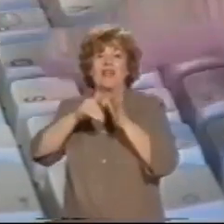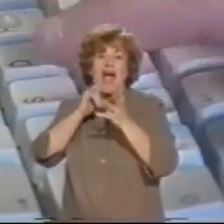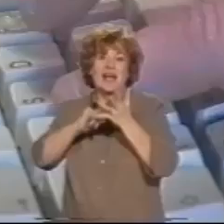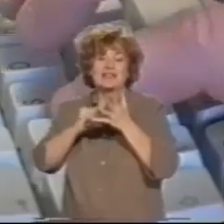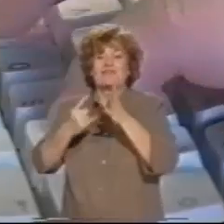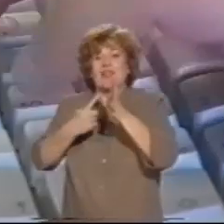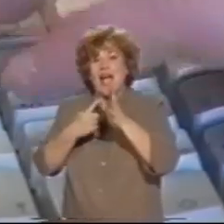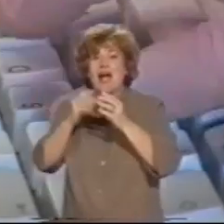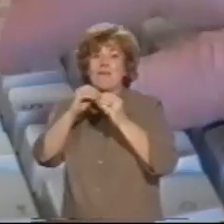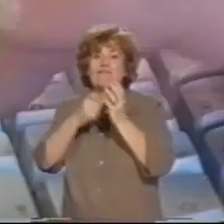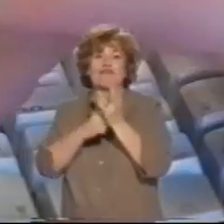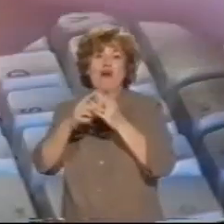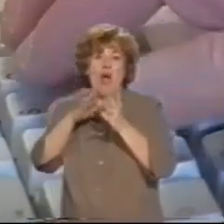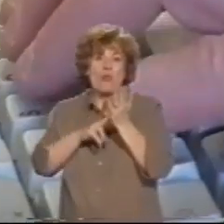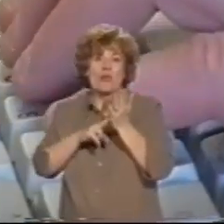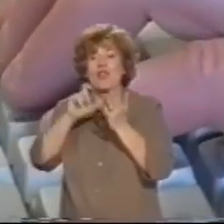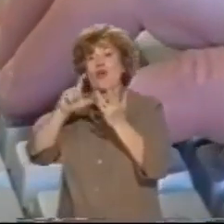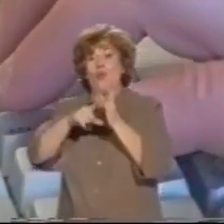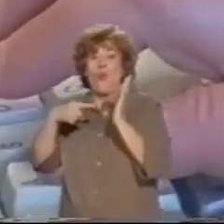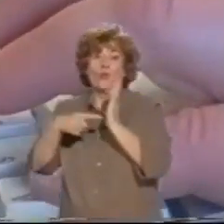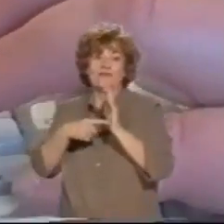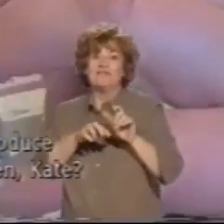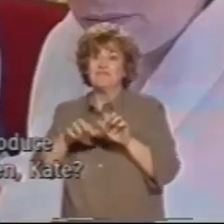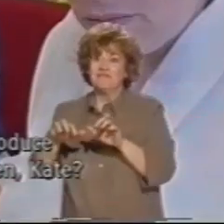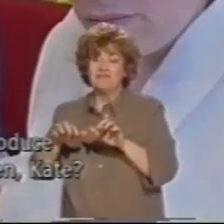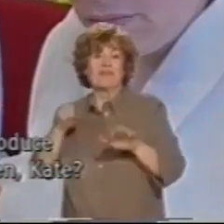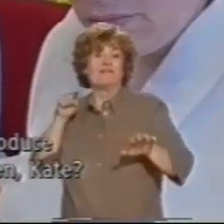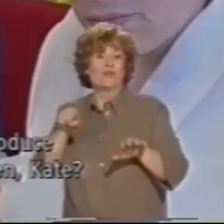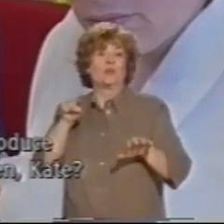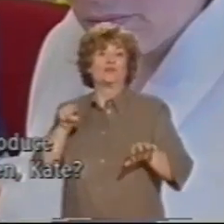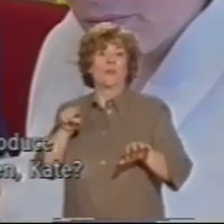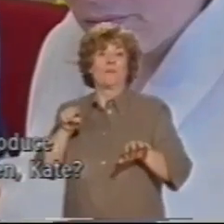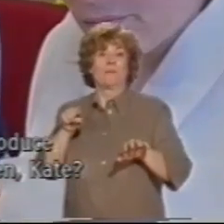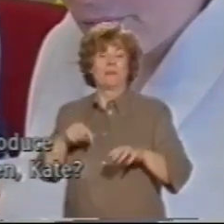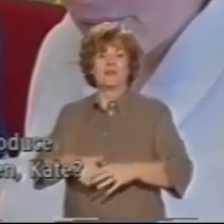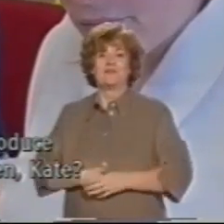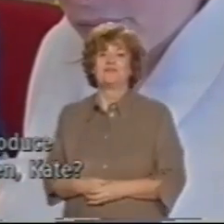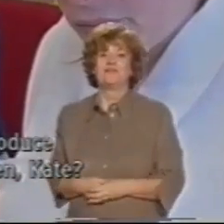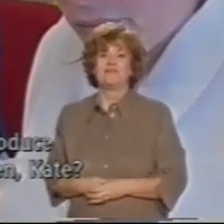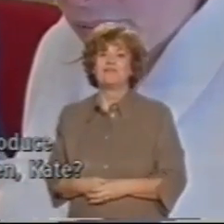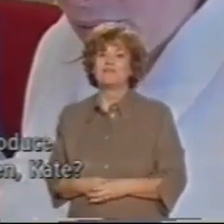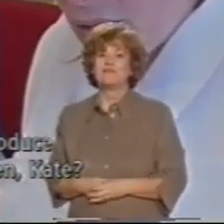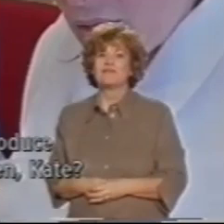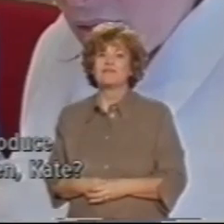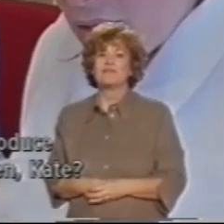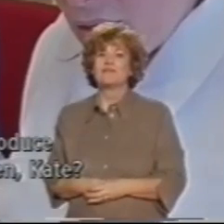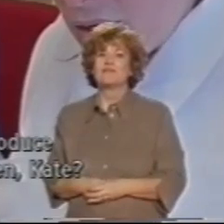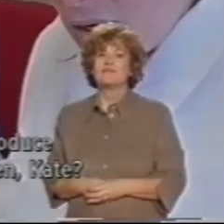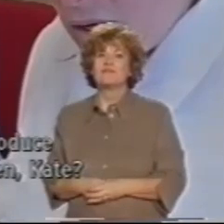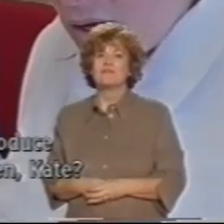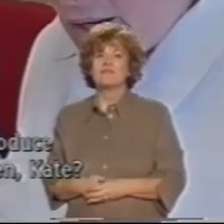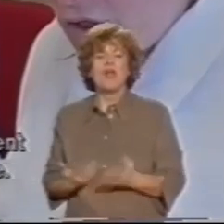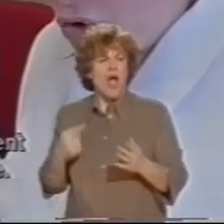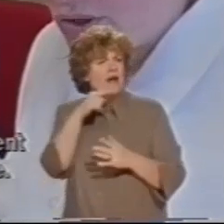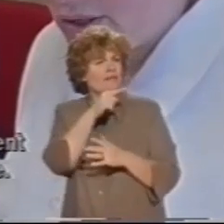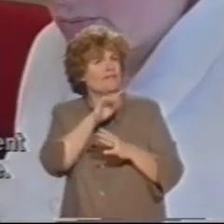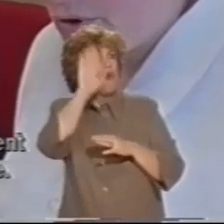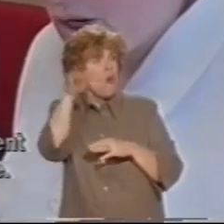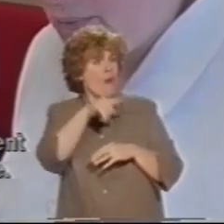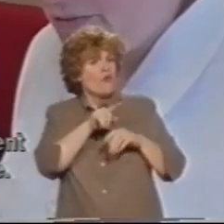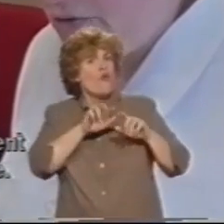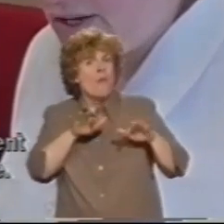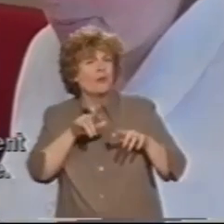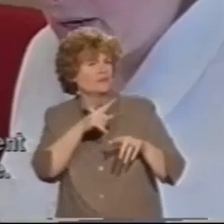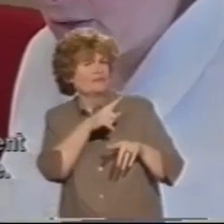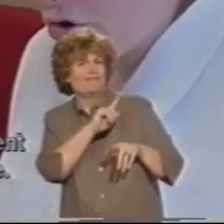coat, full stop. What are you hoping to produce on the computer at home then, Kate? I use the,